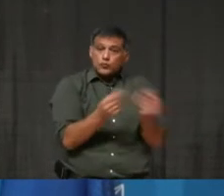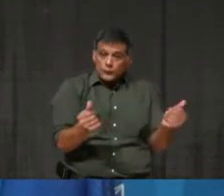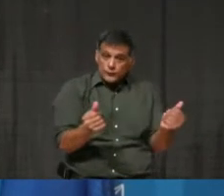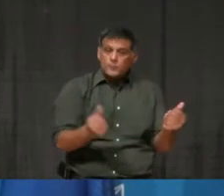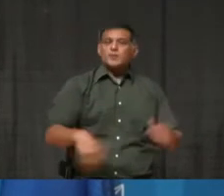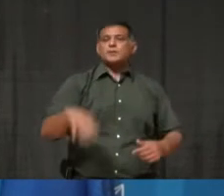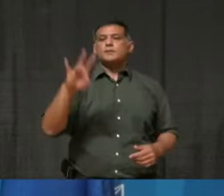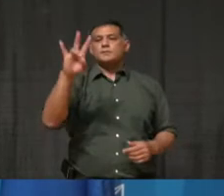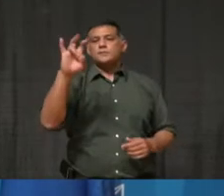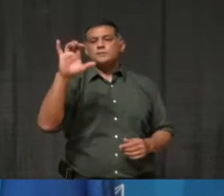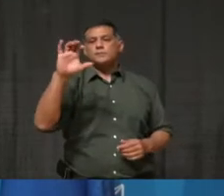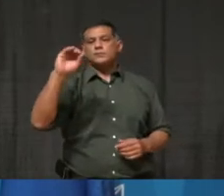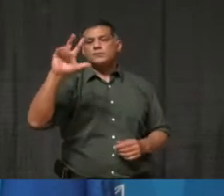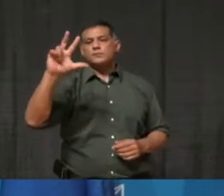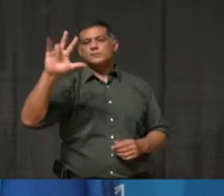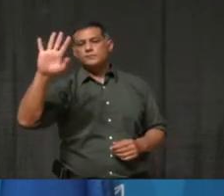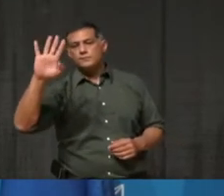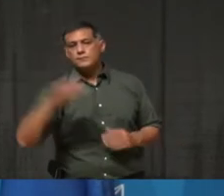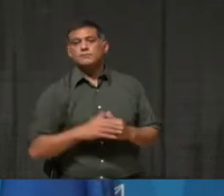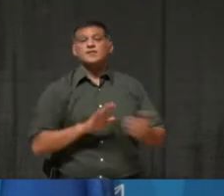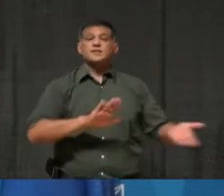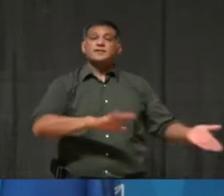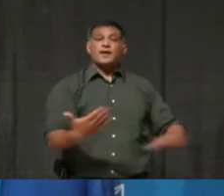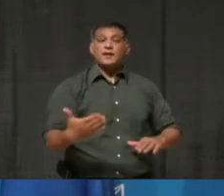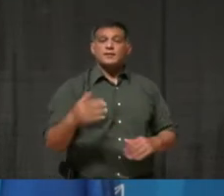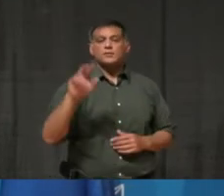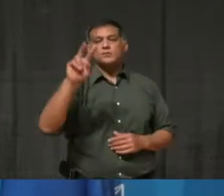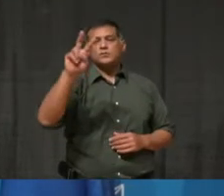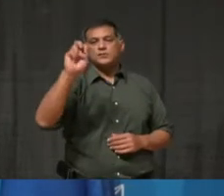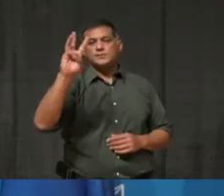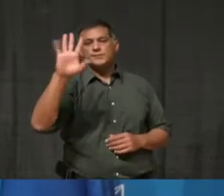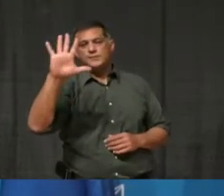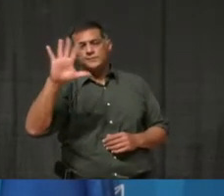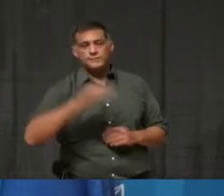resolved and 264 have passed away.